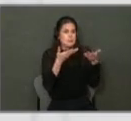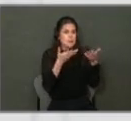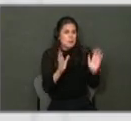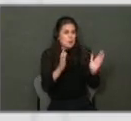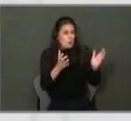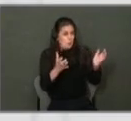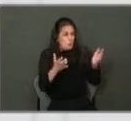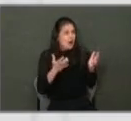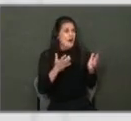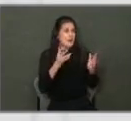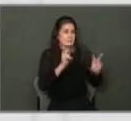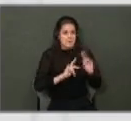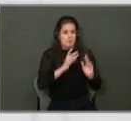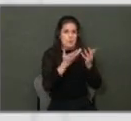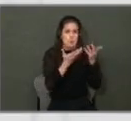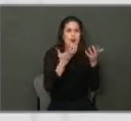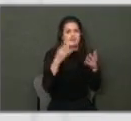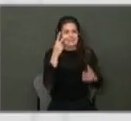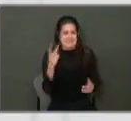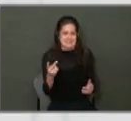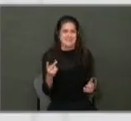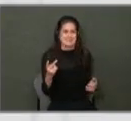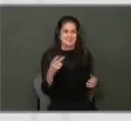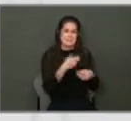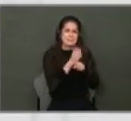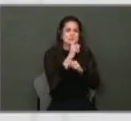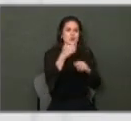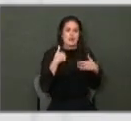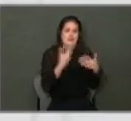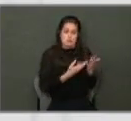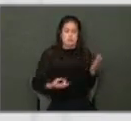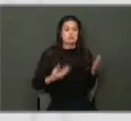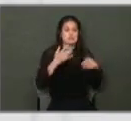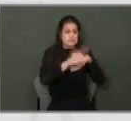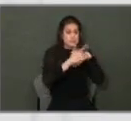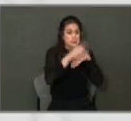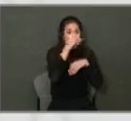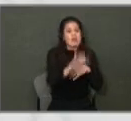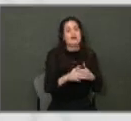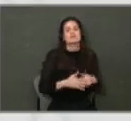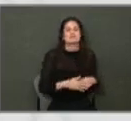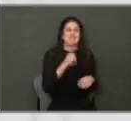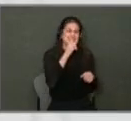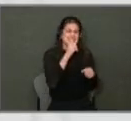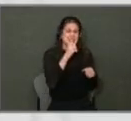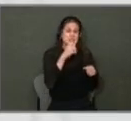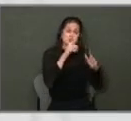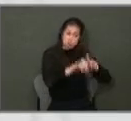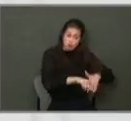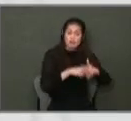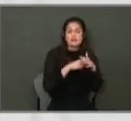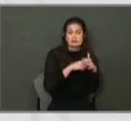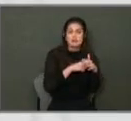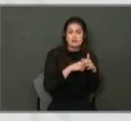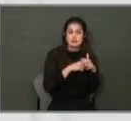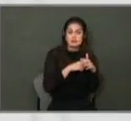to see in the library system and making sure we have the resources to do that. We started